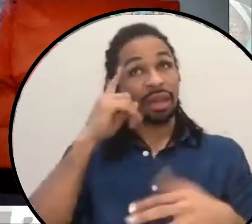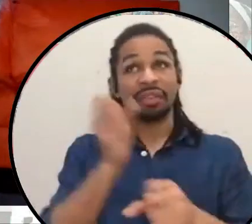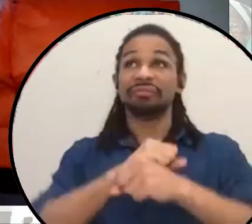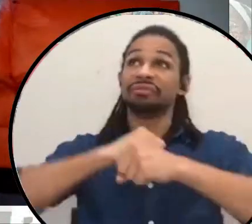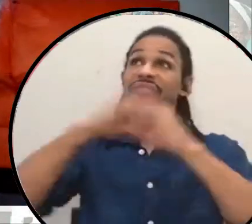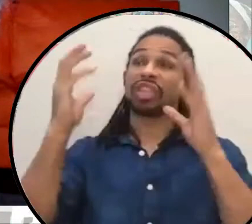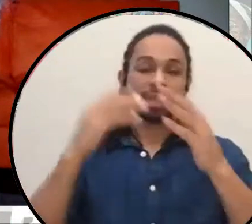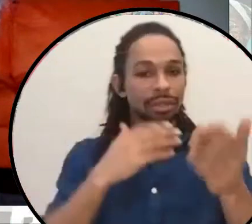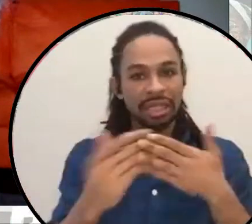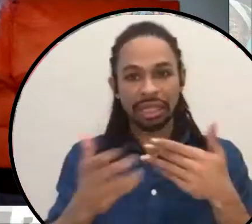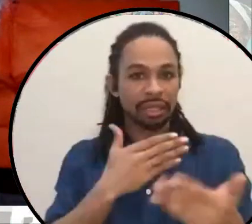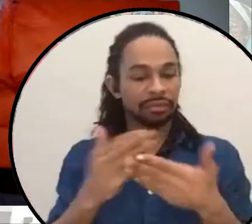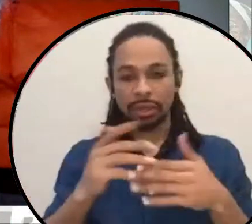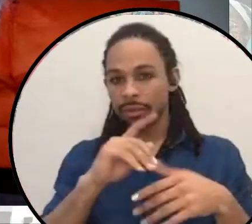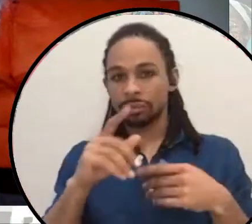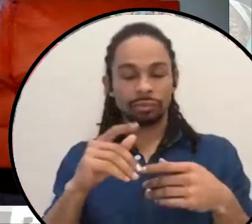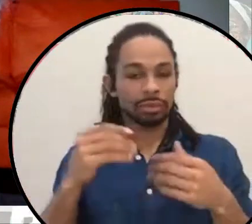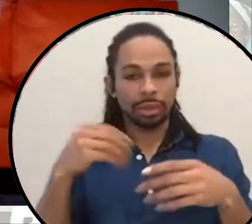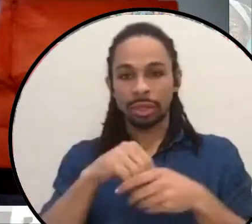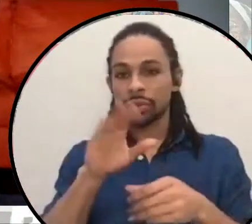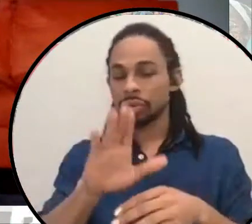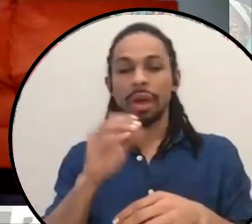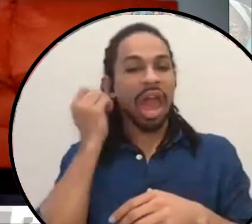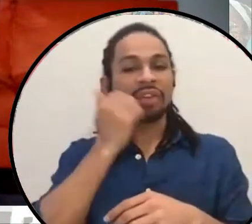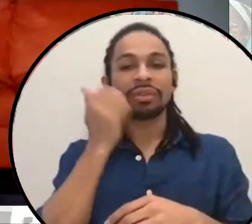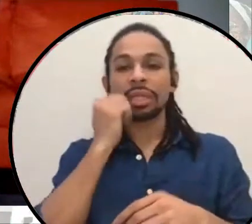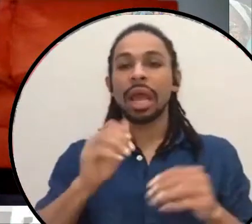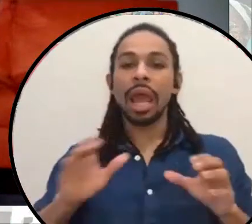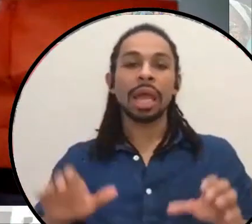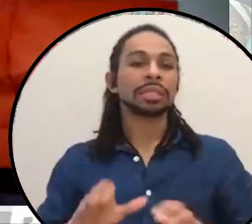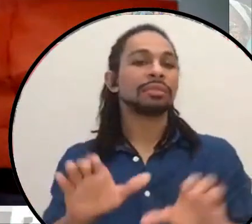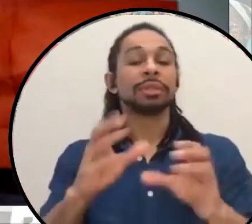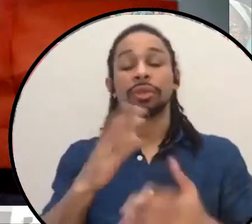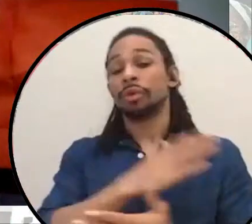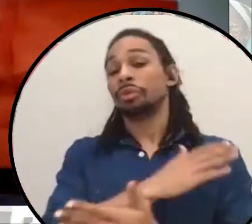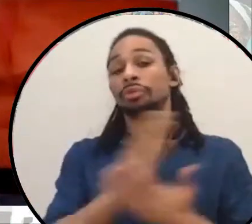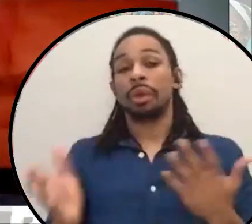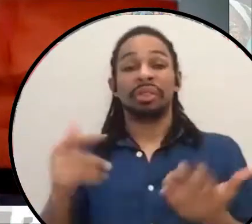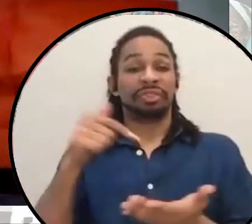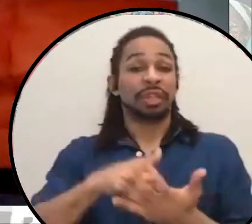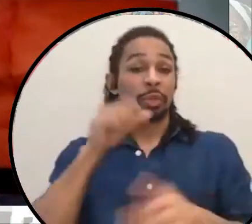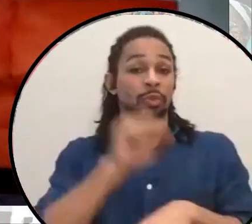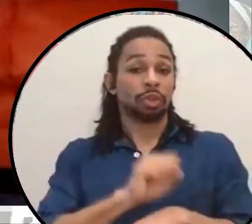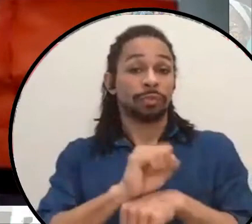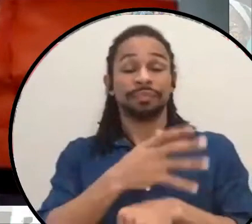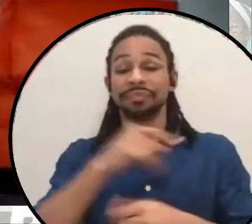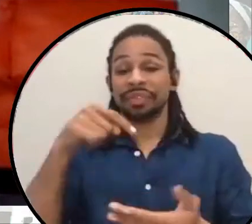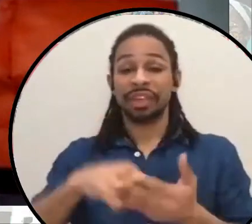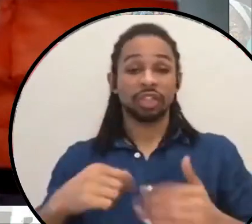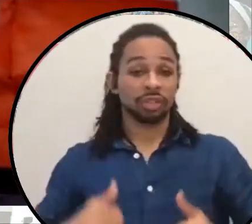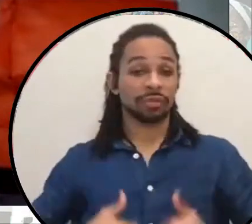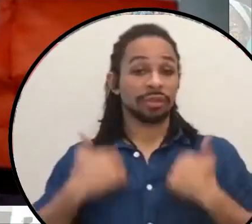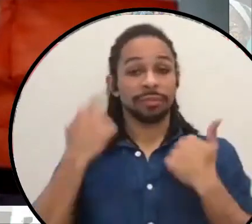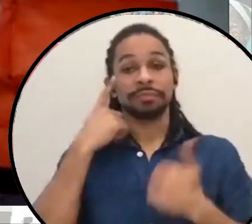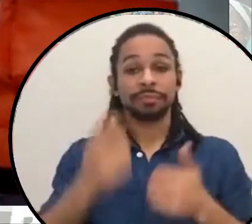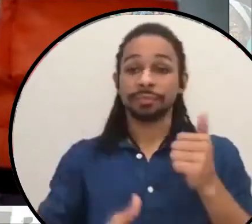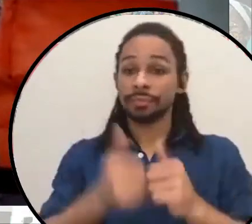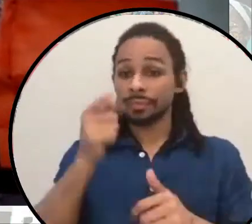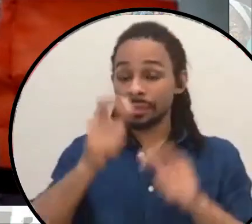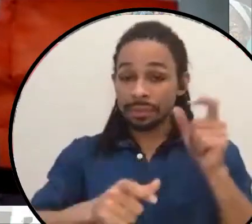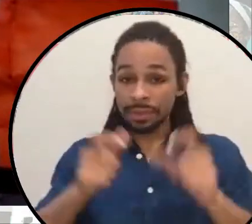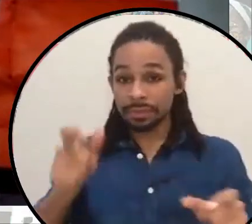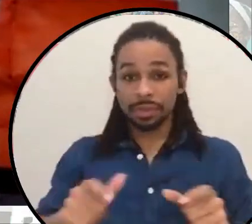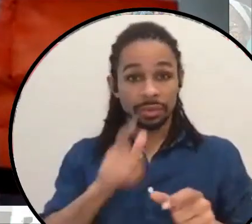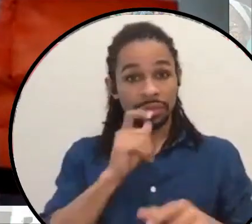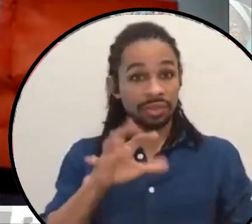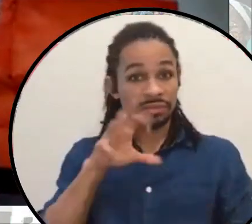think without that, this work and this survival for most people who are involved with this would be